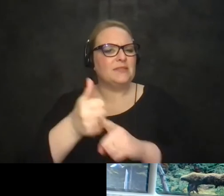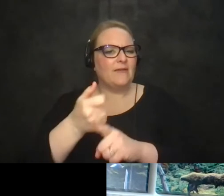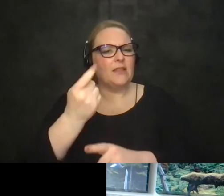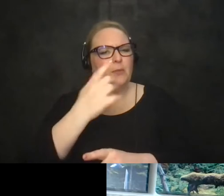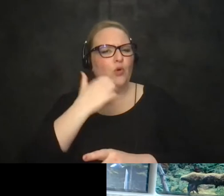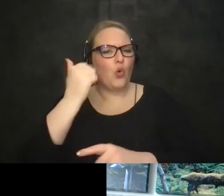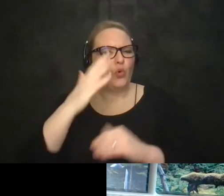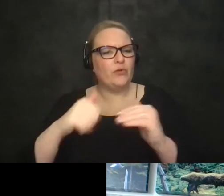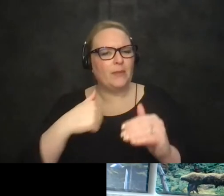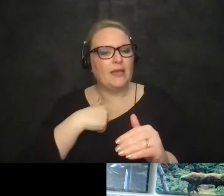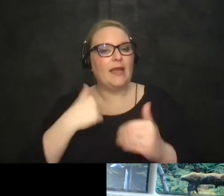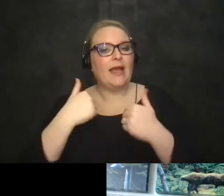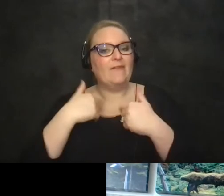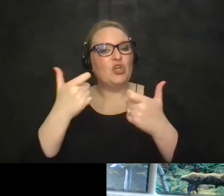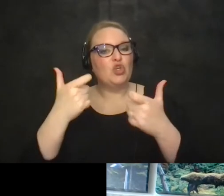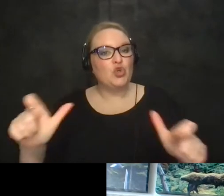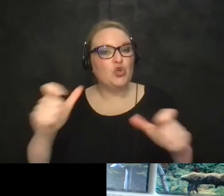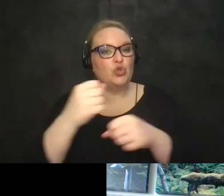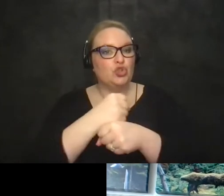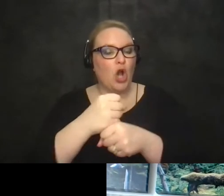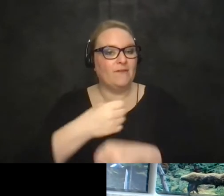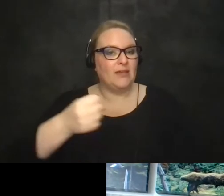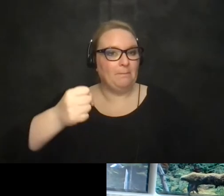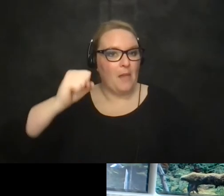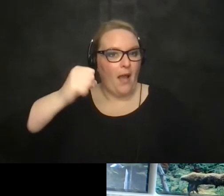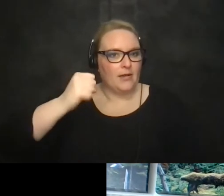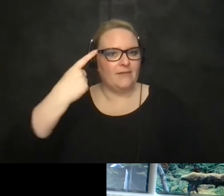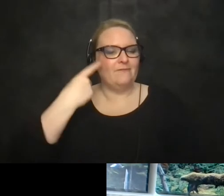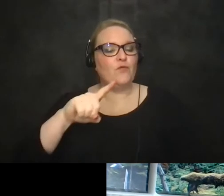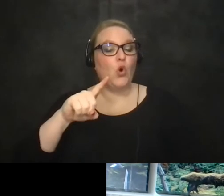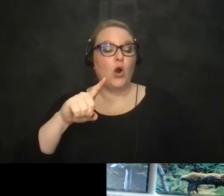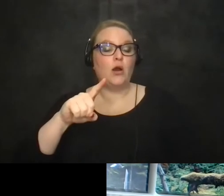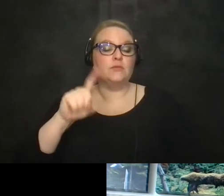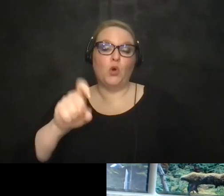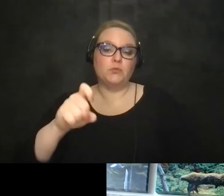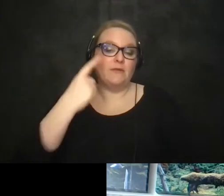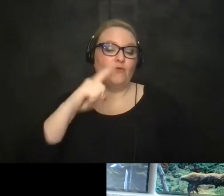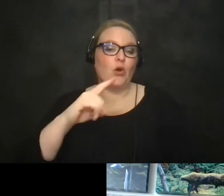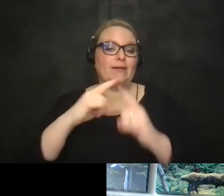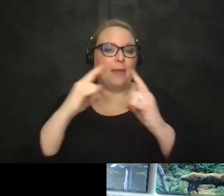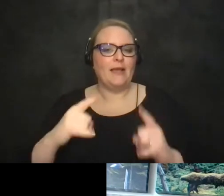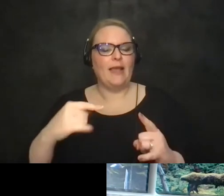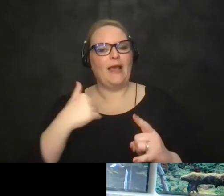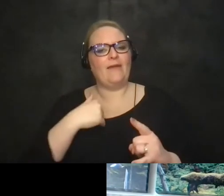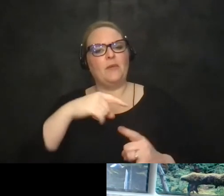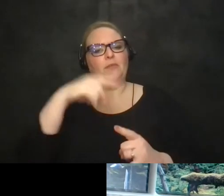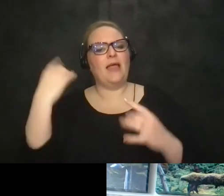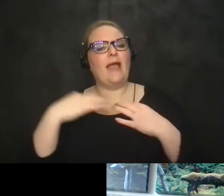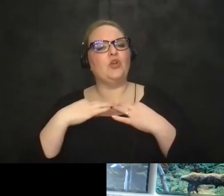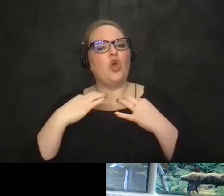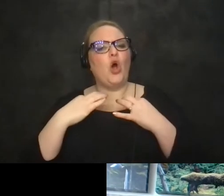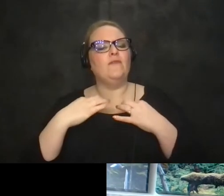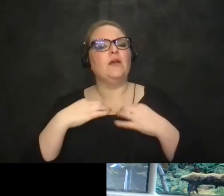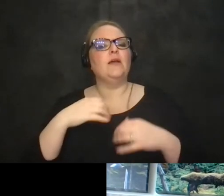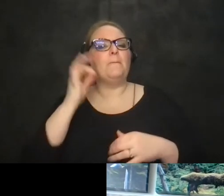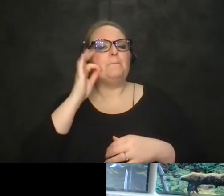a giant copy mug that is intended for backcountry camping i'm sporting a black golf shirt with a bumblebee logo which